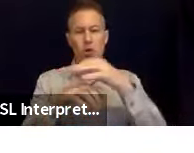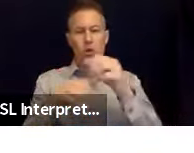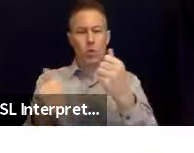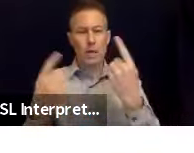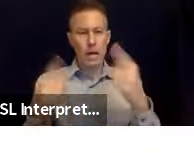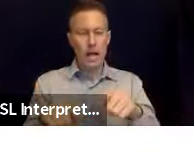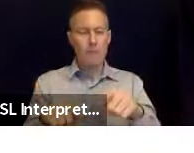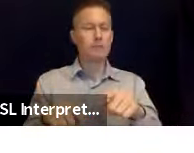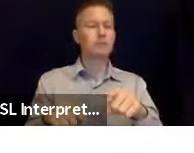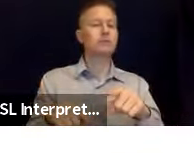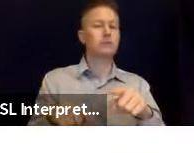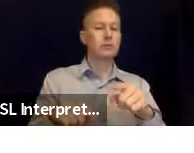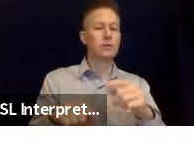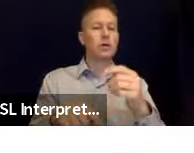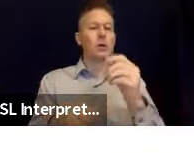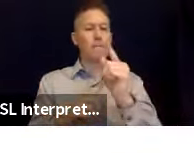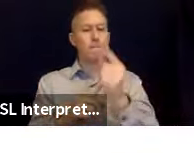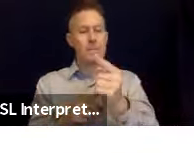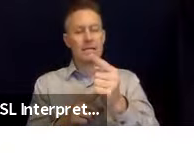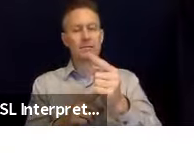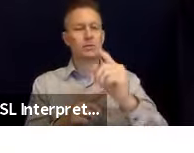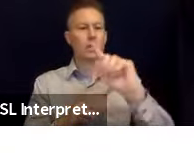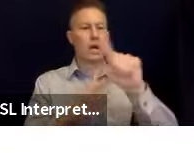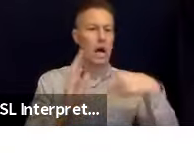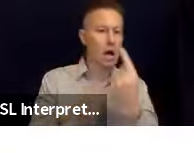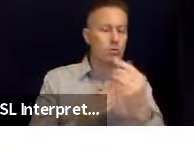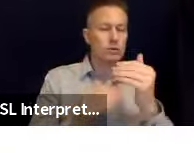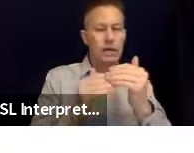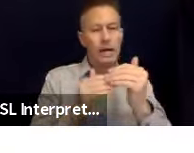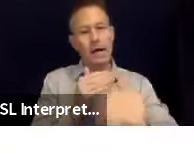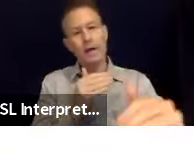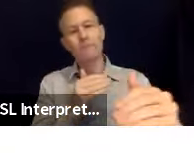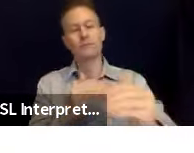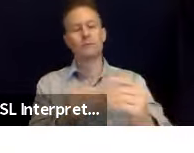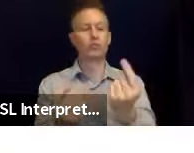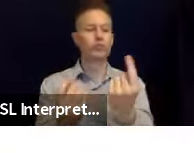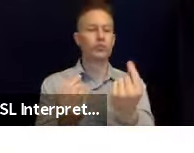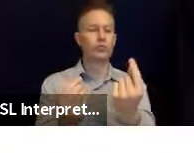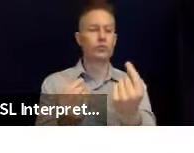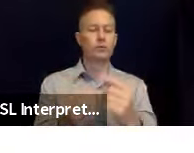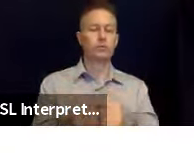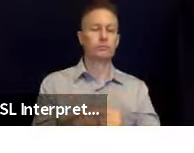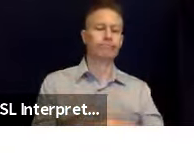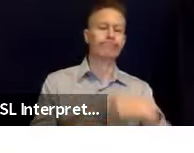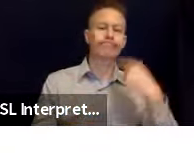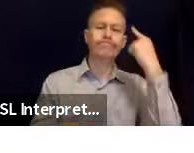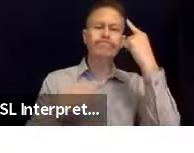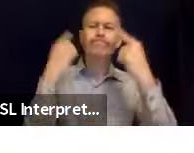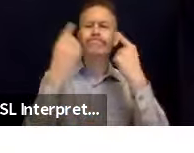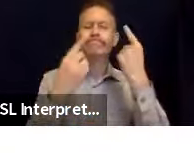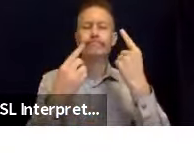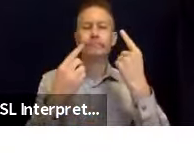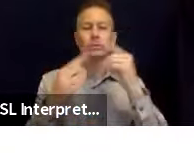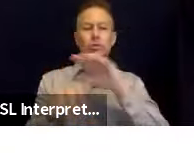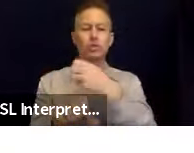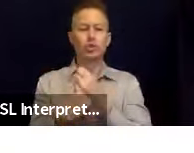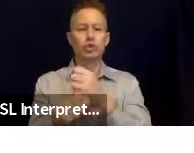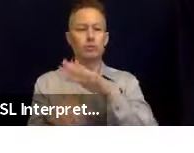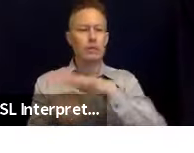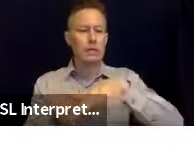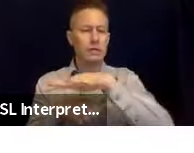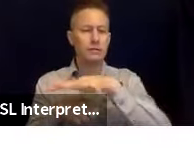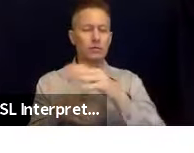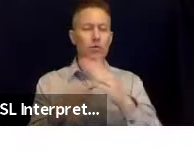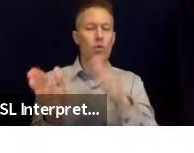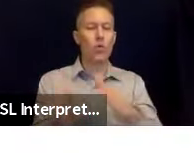And this ties back into some things you could have already done to prepare for earthquakes, like secure your space and organize supplies and